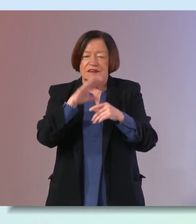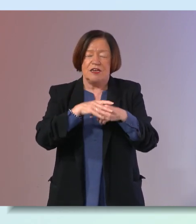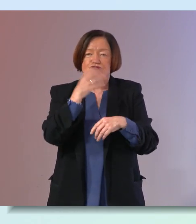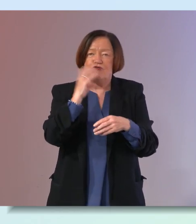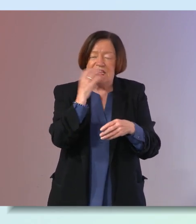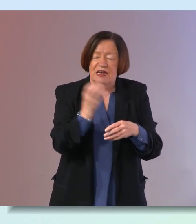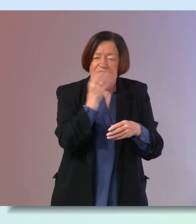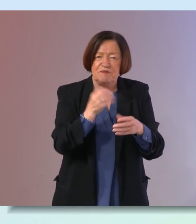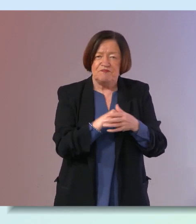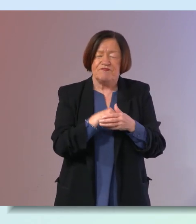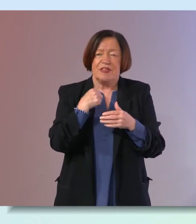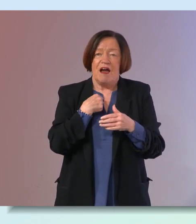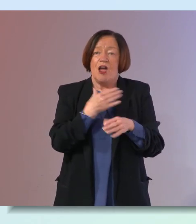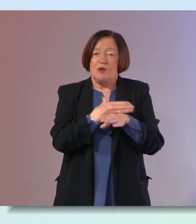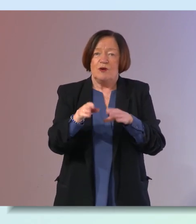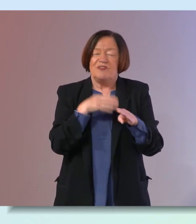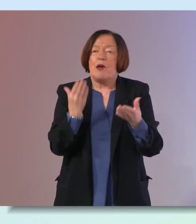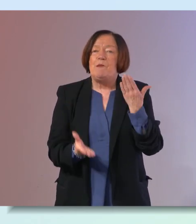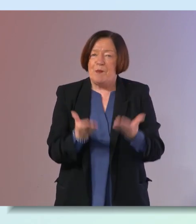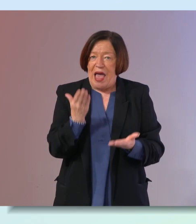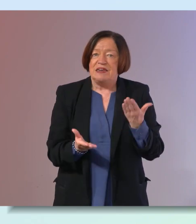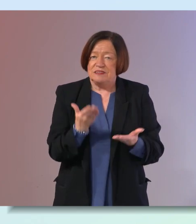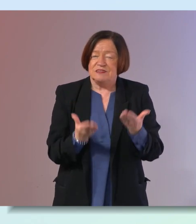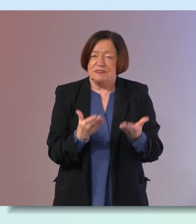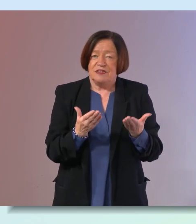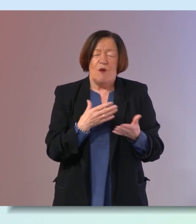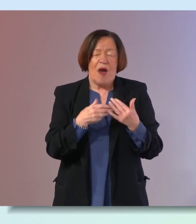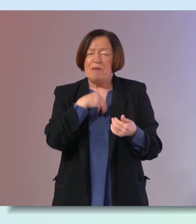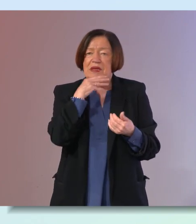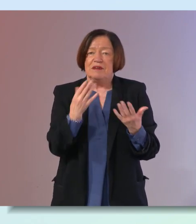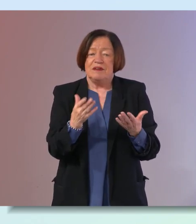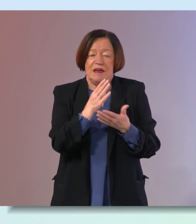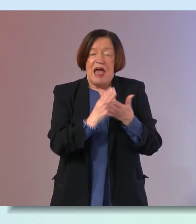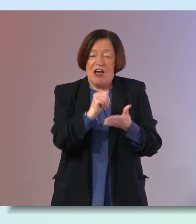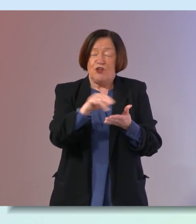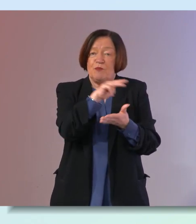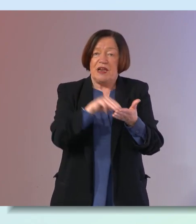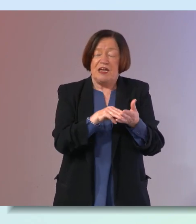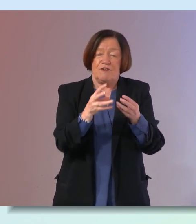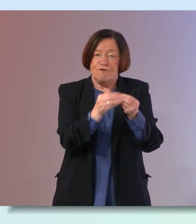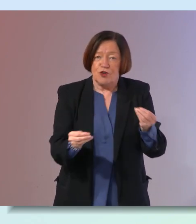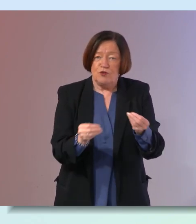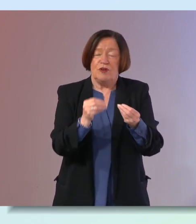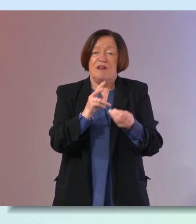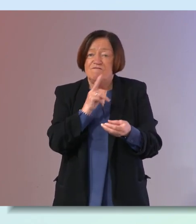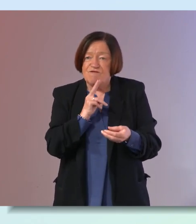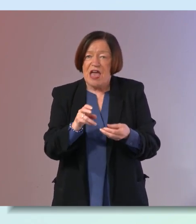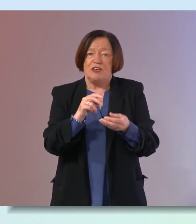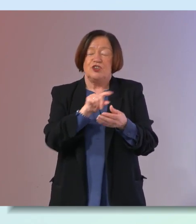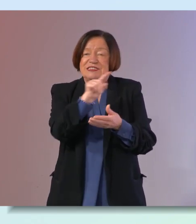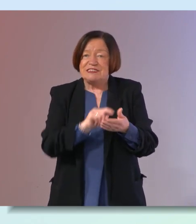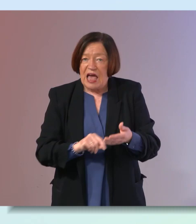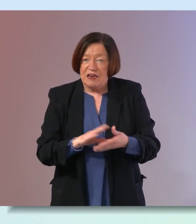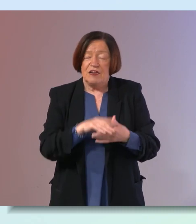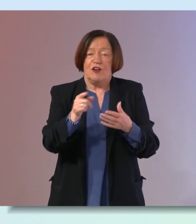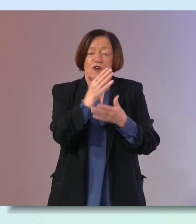honestly i would start with a balanced plate so what i mean by that is half your plate fruit veg salad quarter